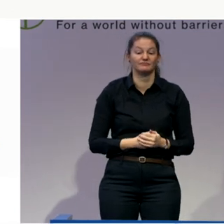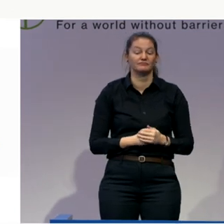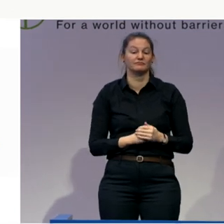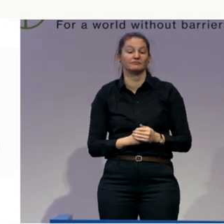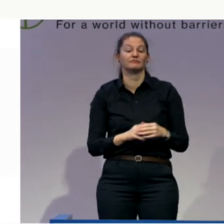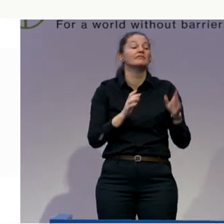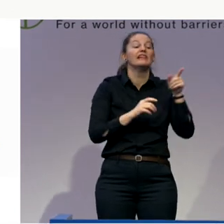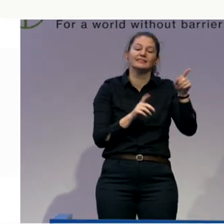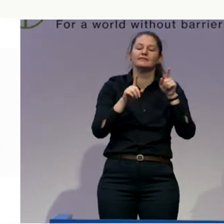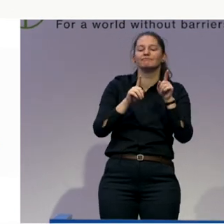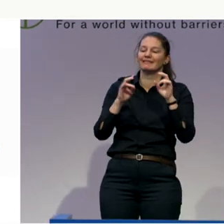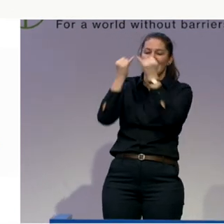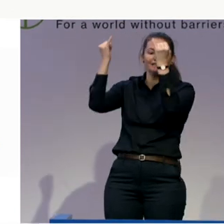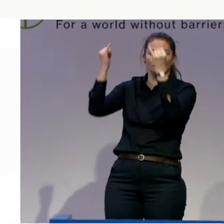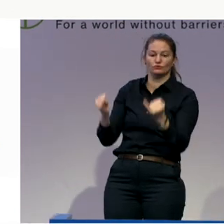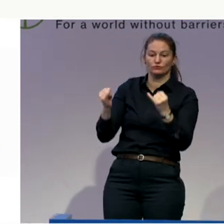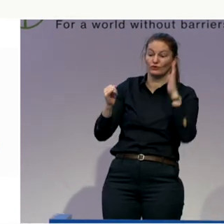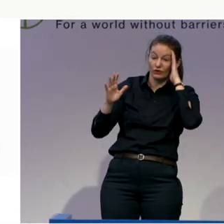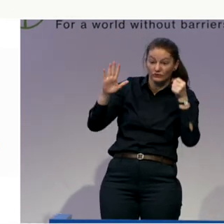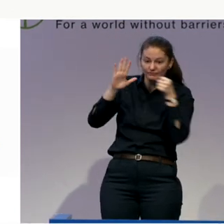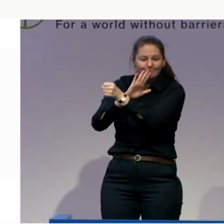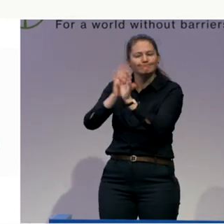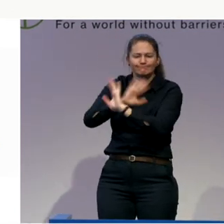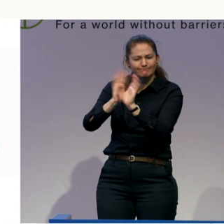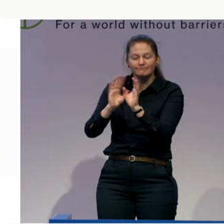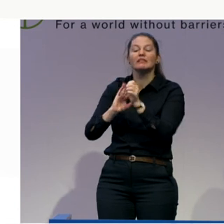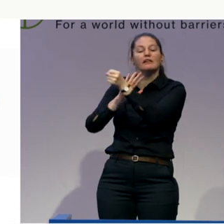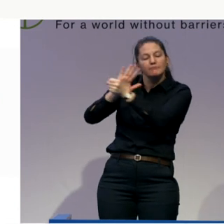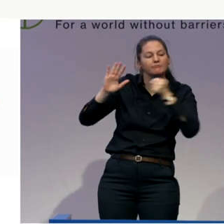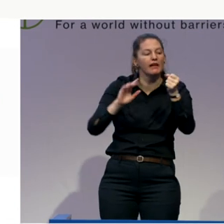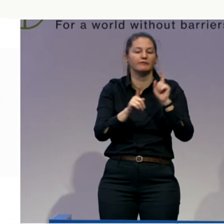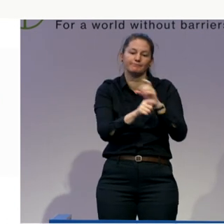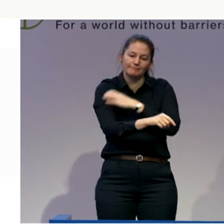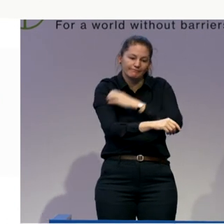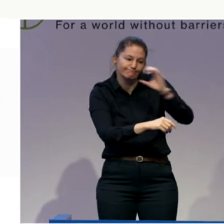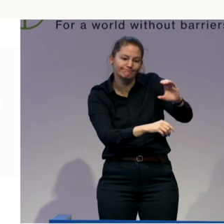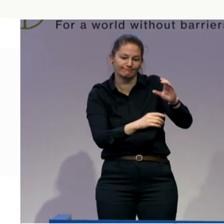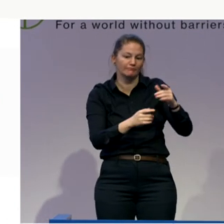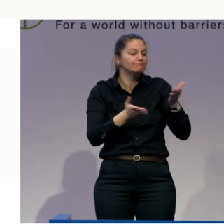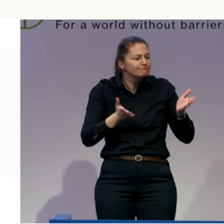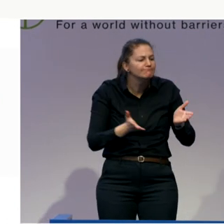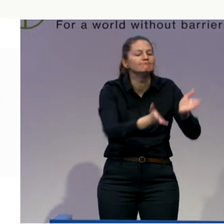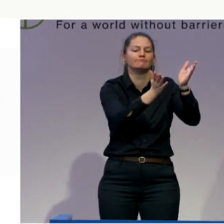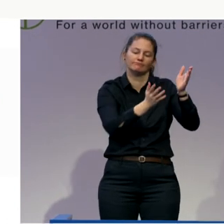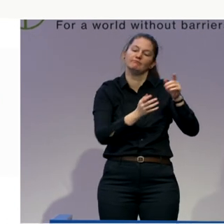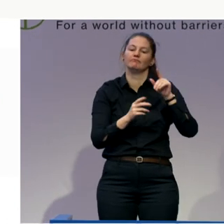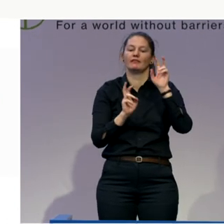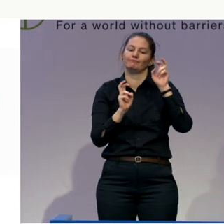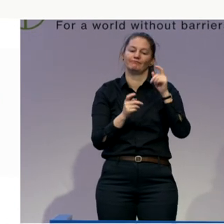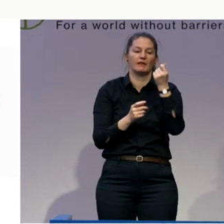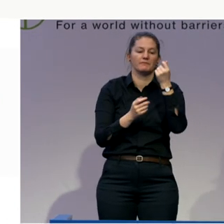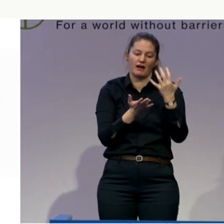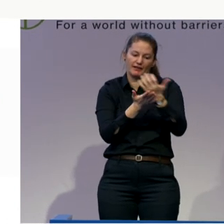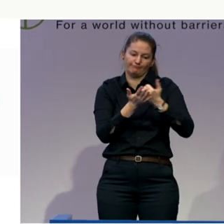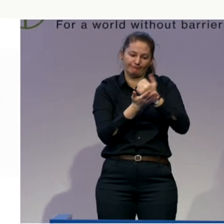of enabling them to be empowered? And rather than paying for a large state bureaucracy to administer and